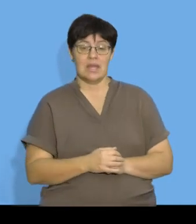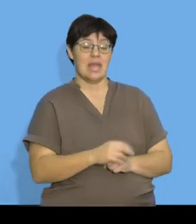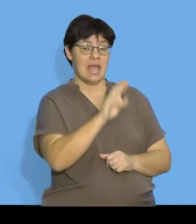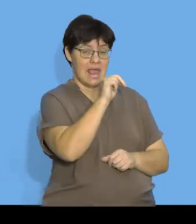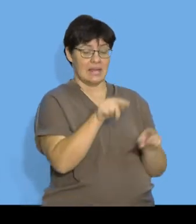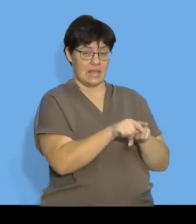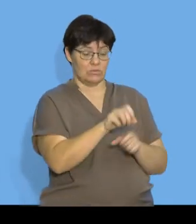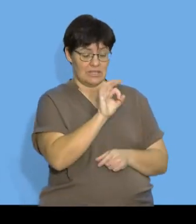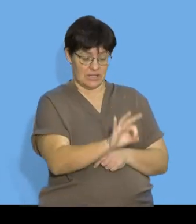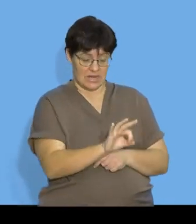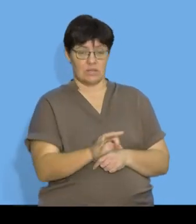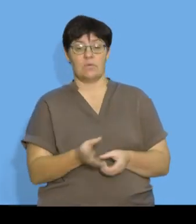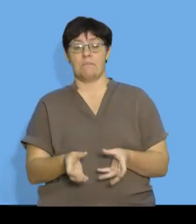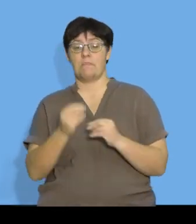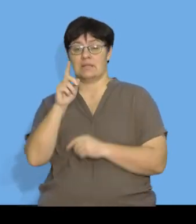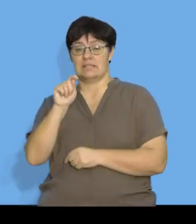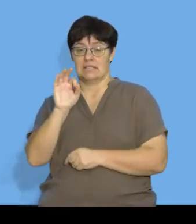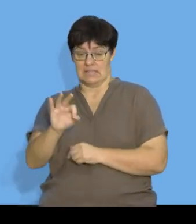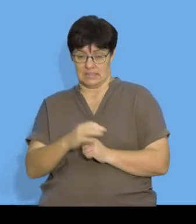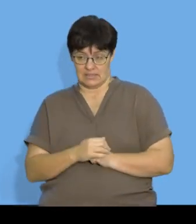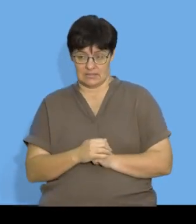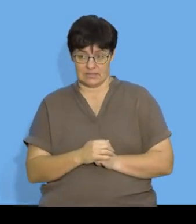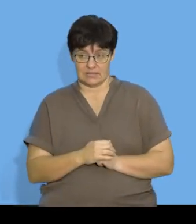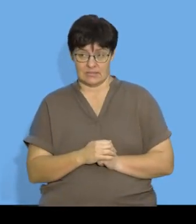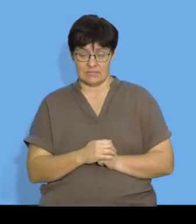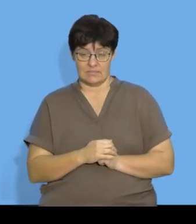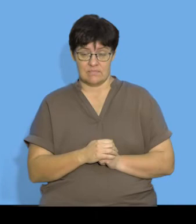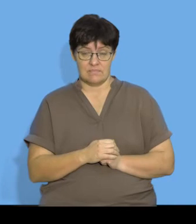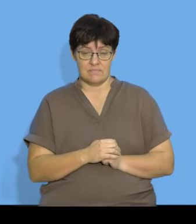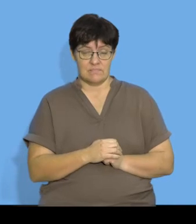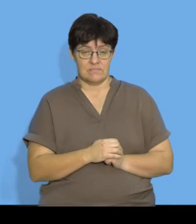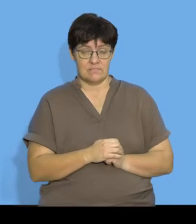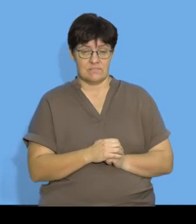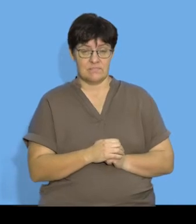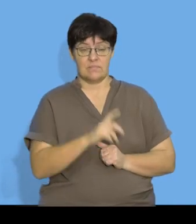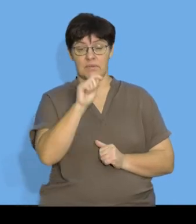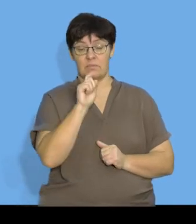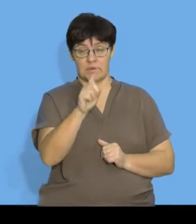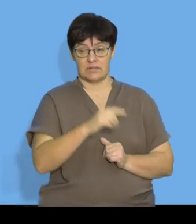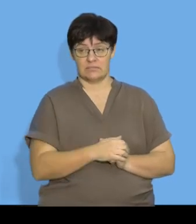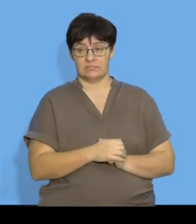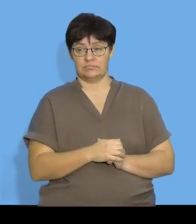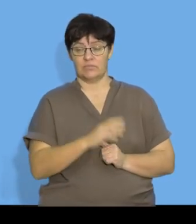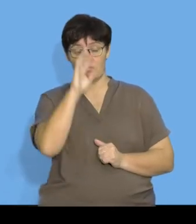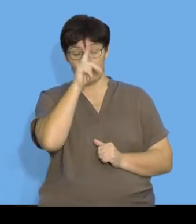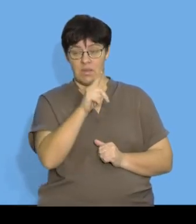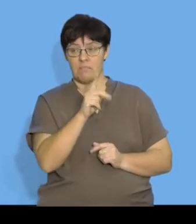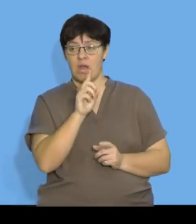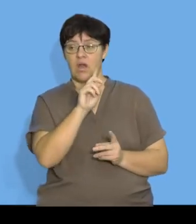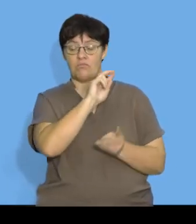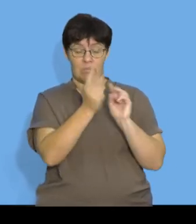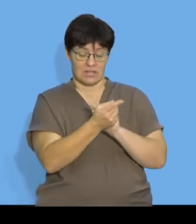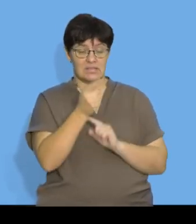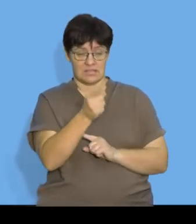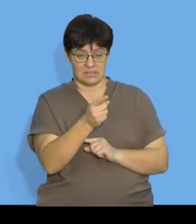is equal to 3 to find term 3 so term 1 please remember that when I'm replacing N